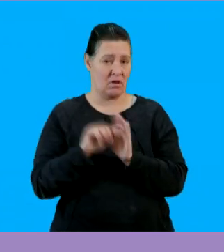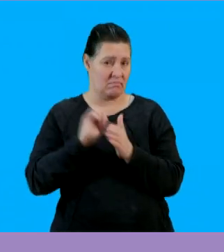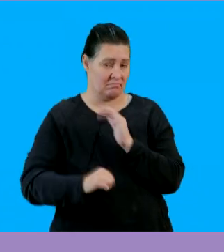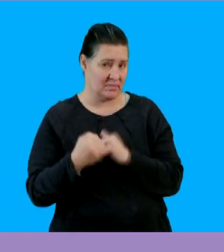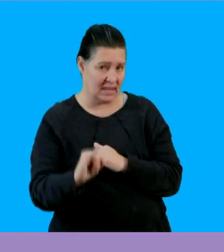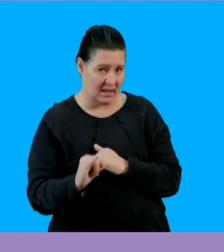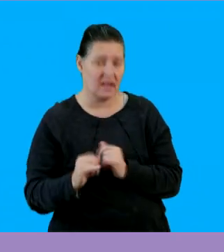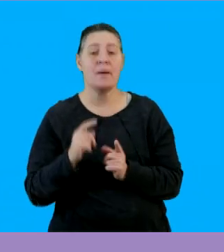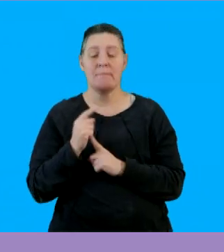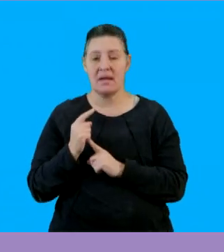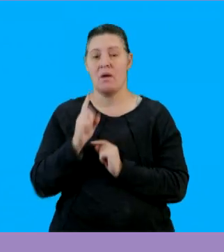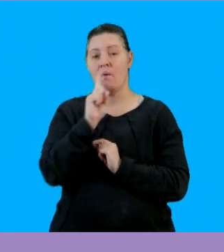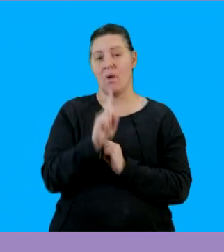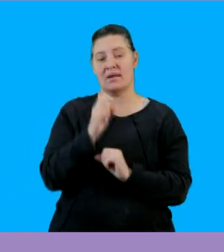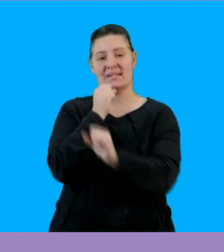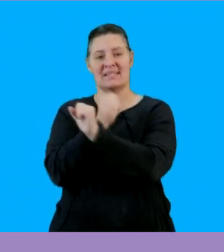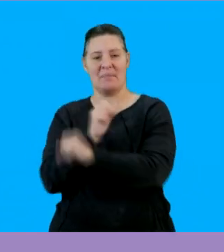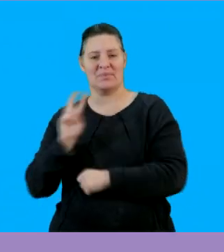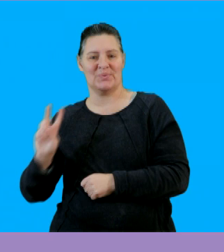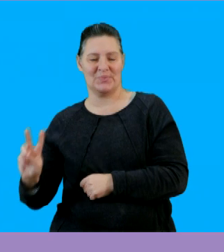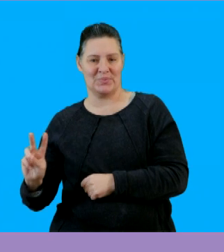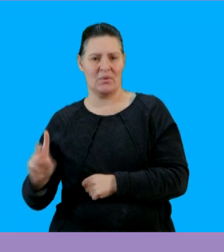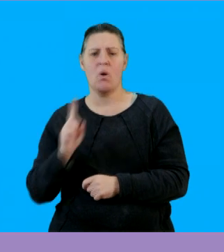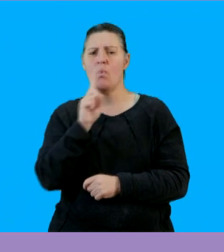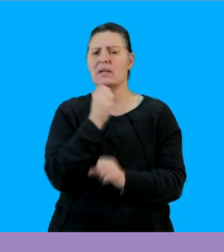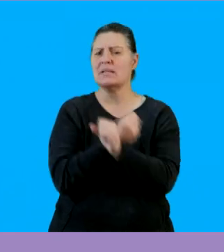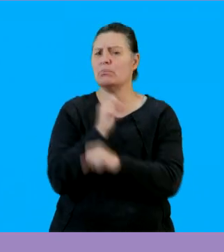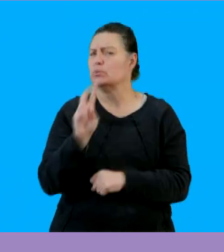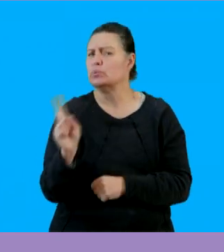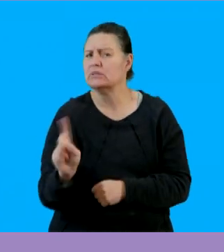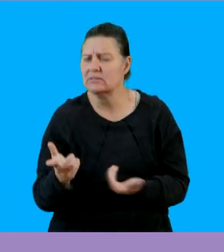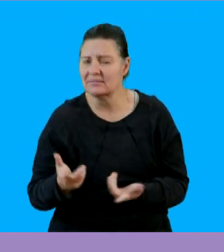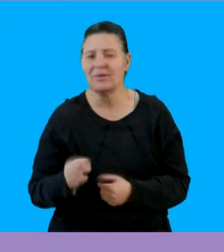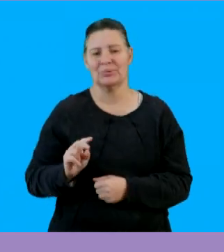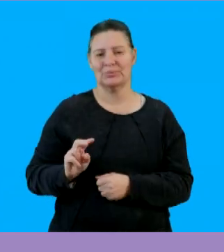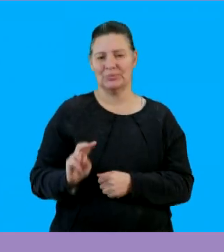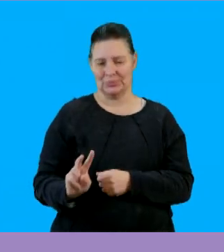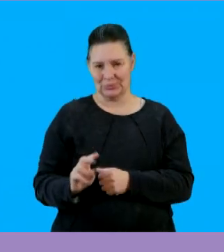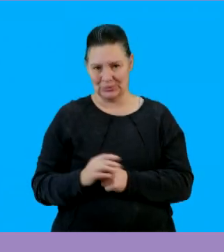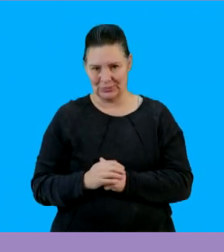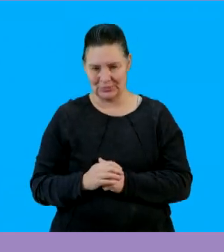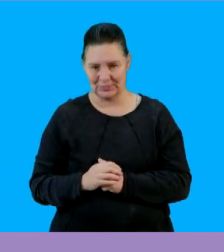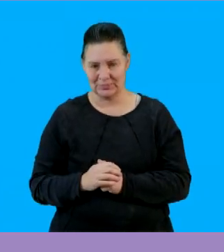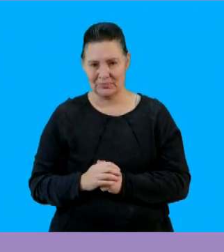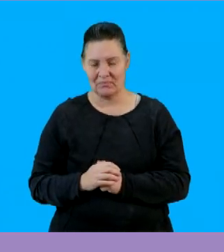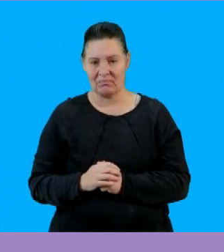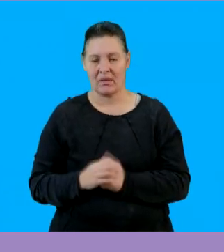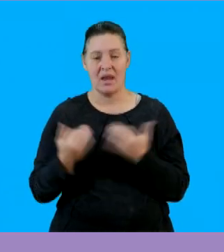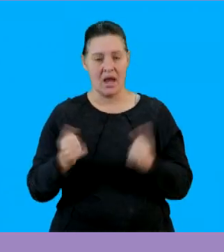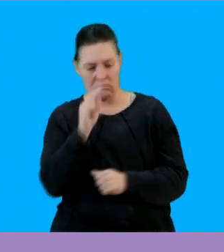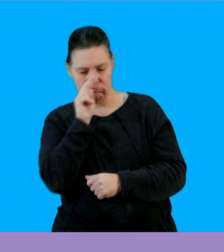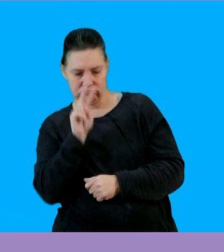subtracting we are going to multiply the 1 with the 2 what is 1 multiplied by 2 that is our